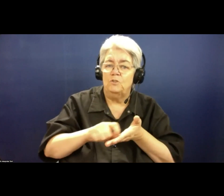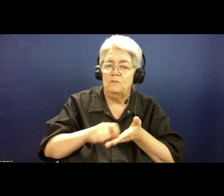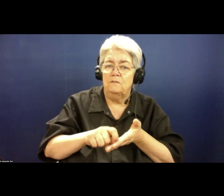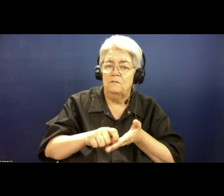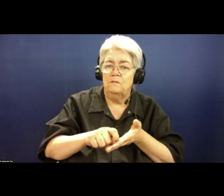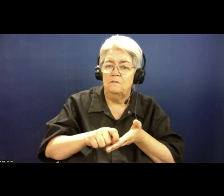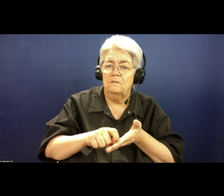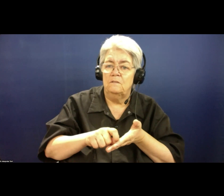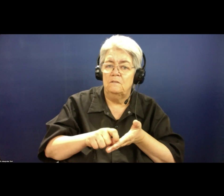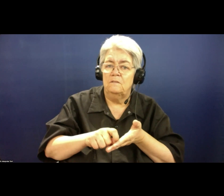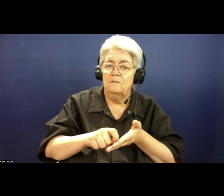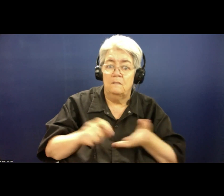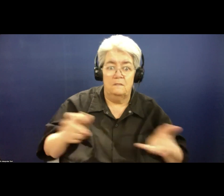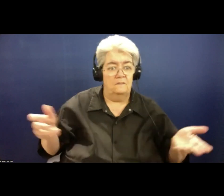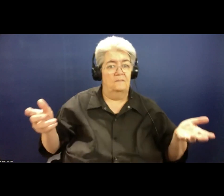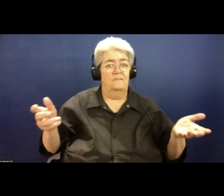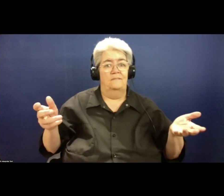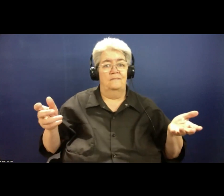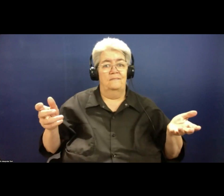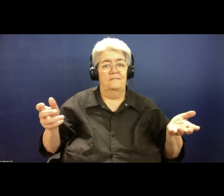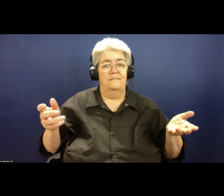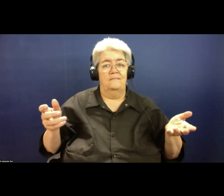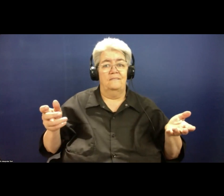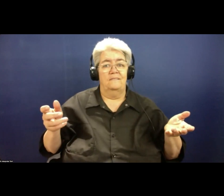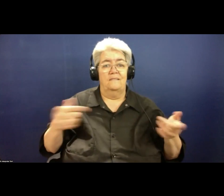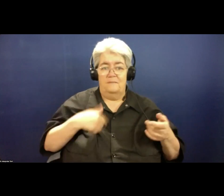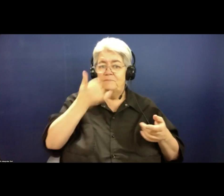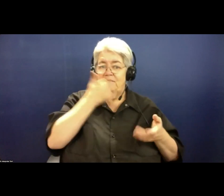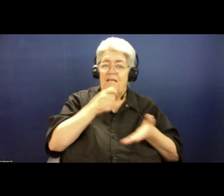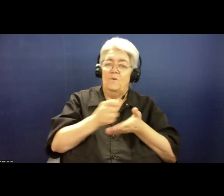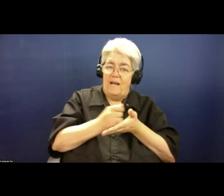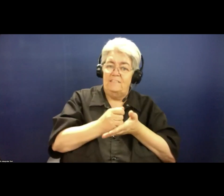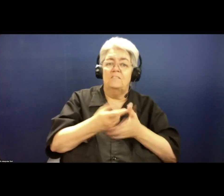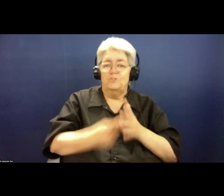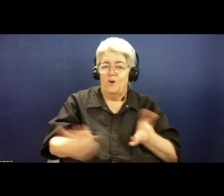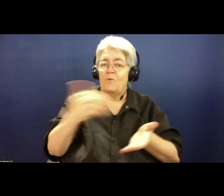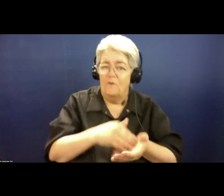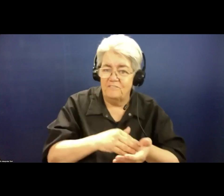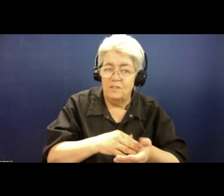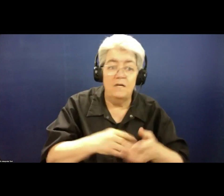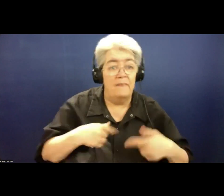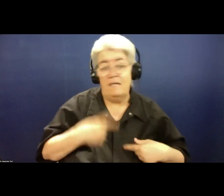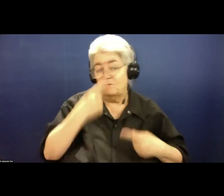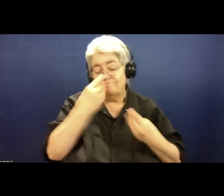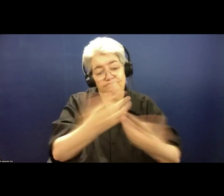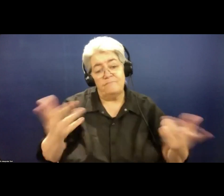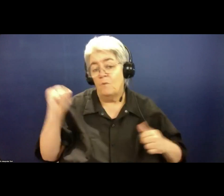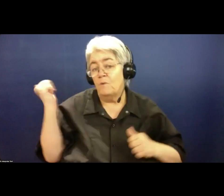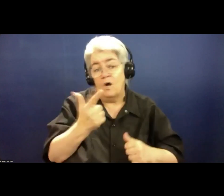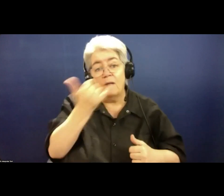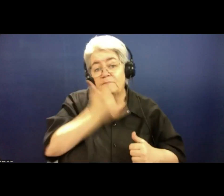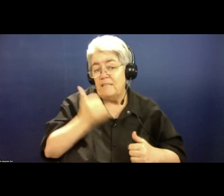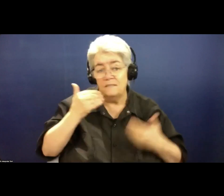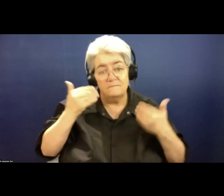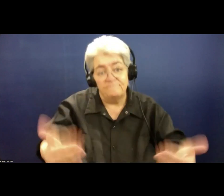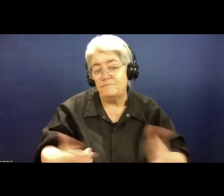to me. And that was the message that I received 18 years ago from the people of Australia, that we all make mistakes. And